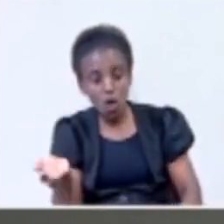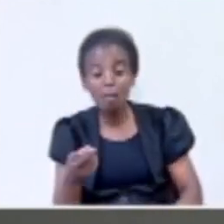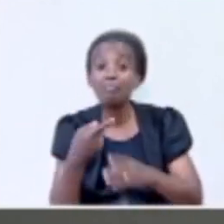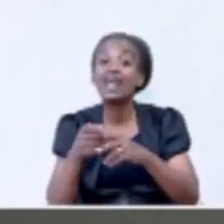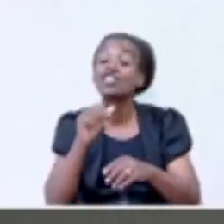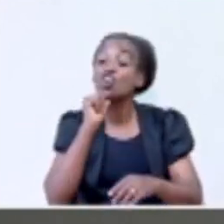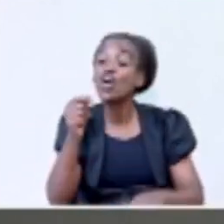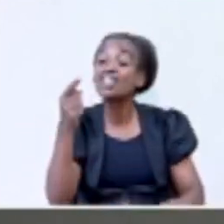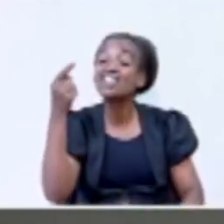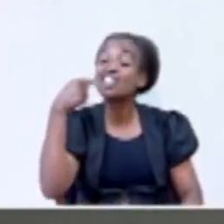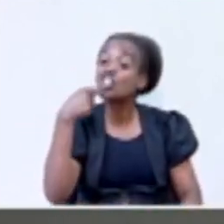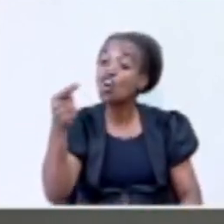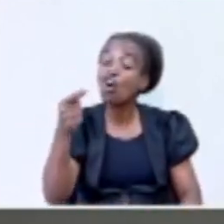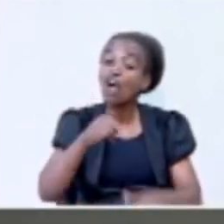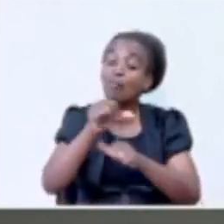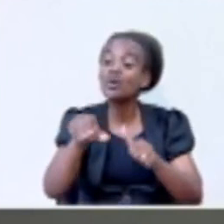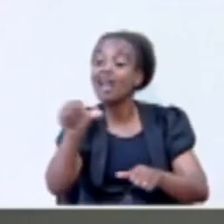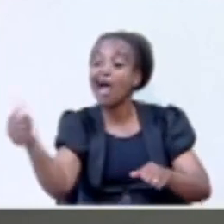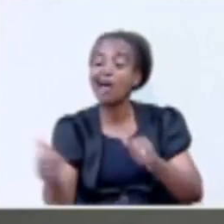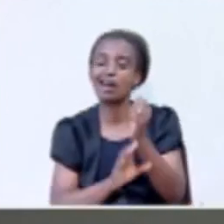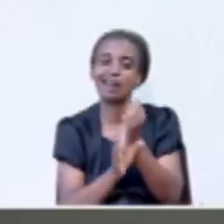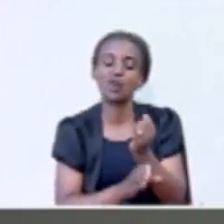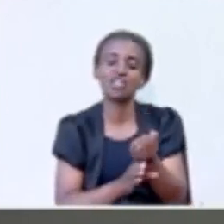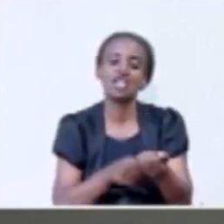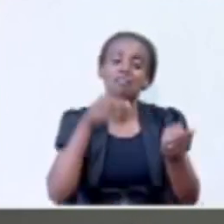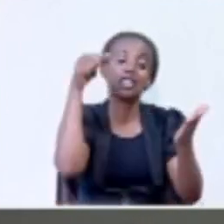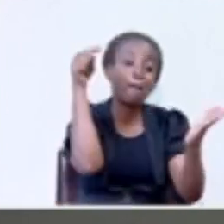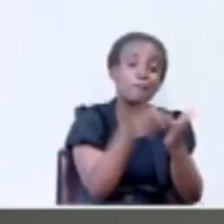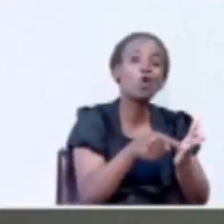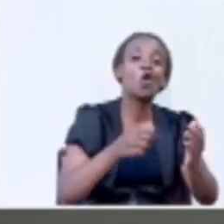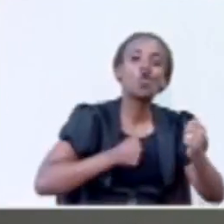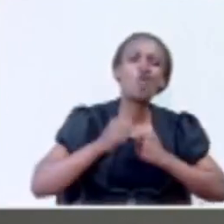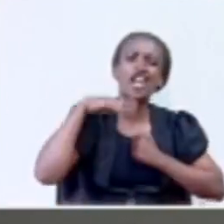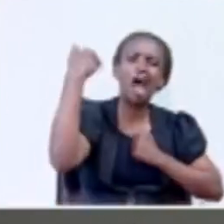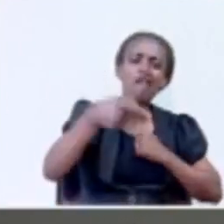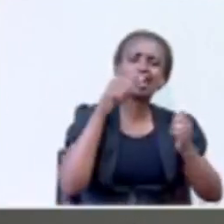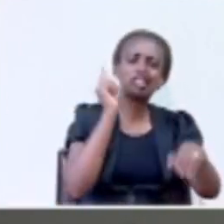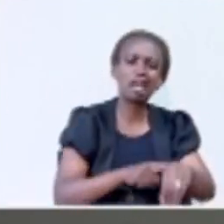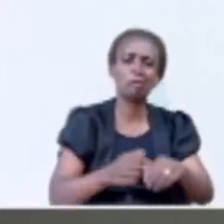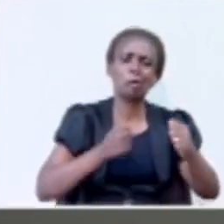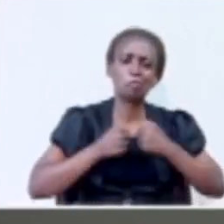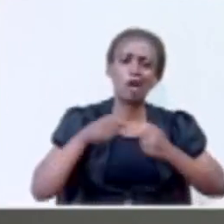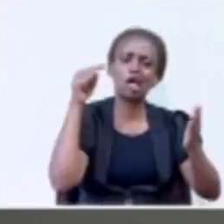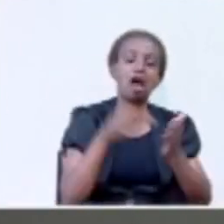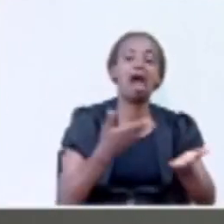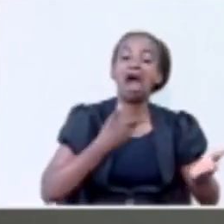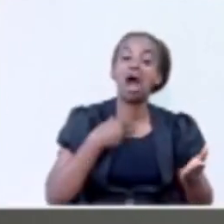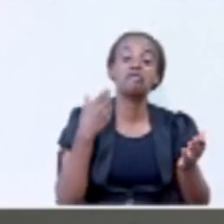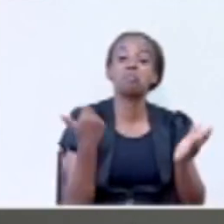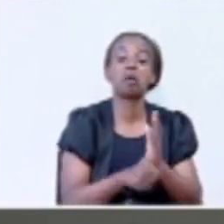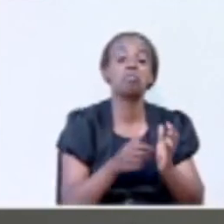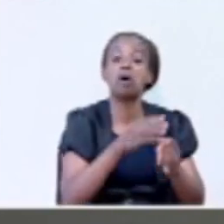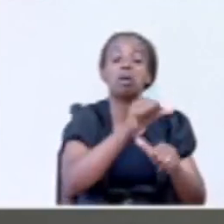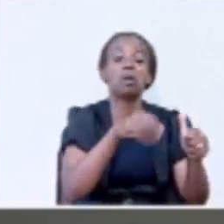talk about other countries. They talk about Rwanda all the time. That's okay. have no problem with that.